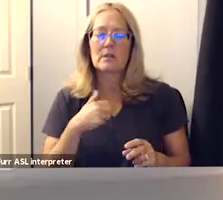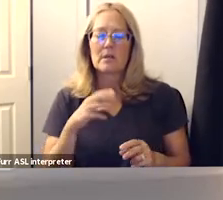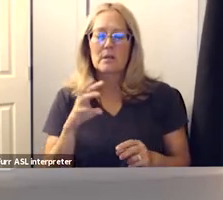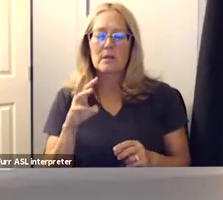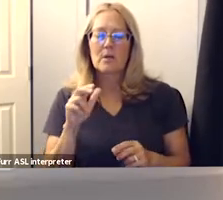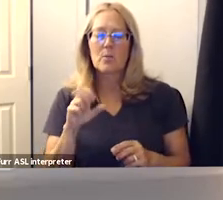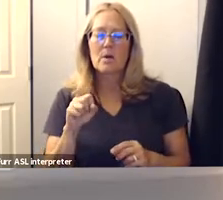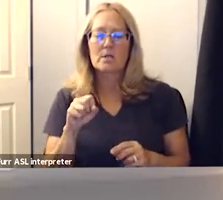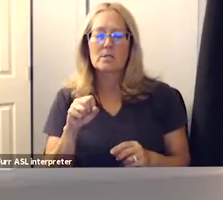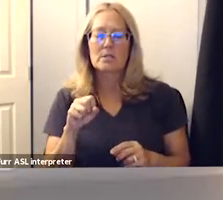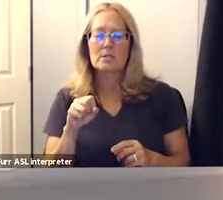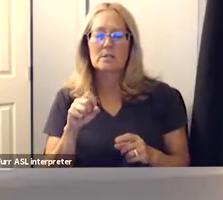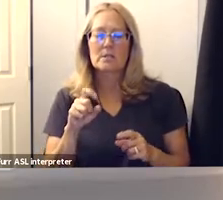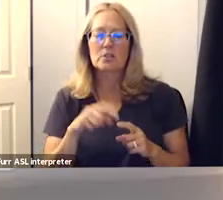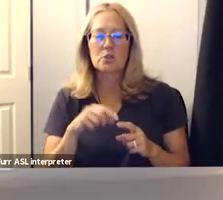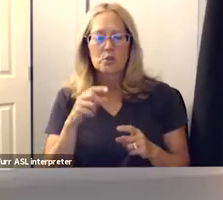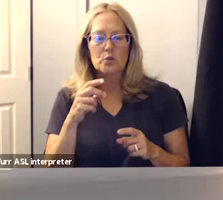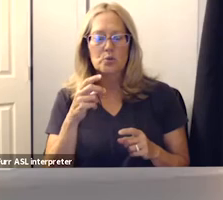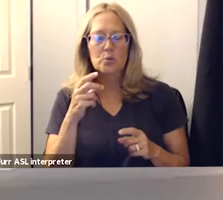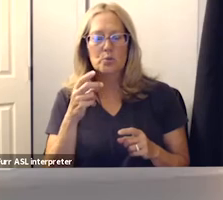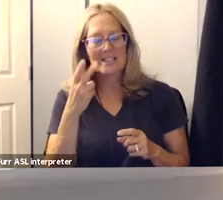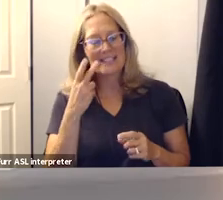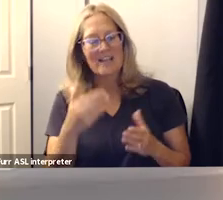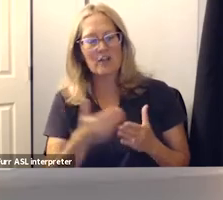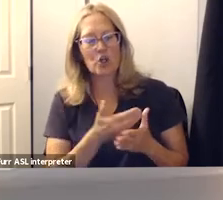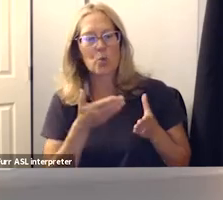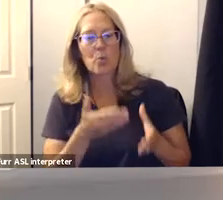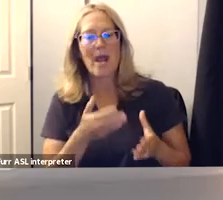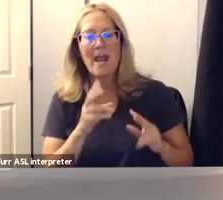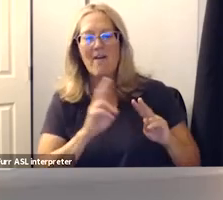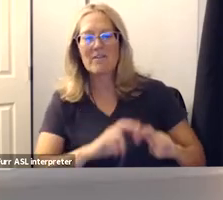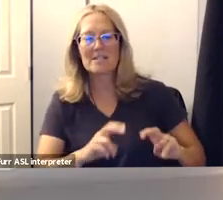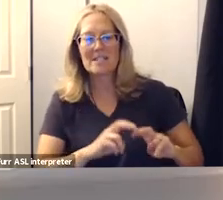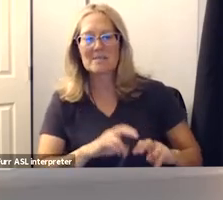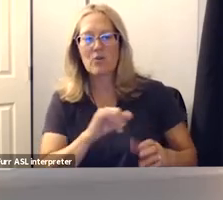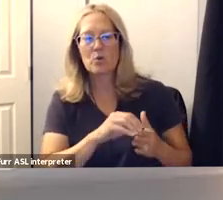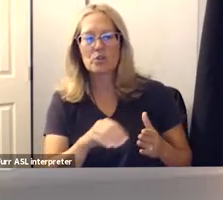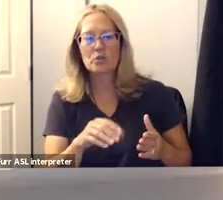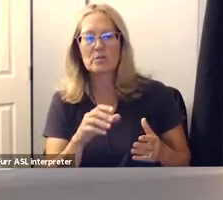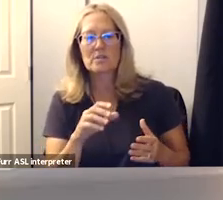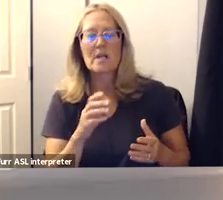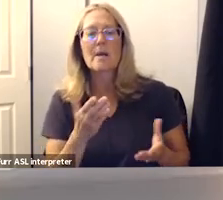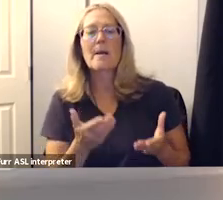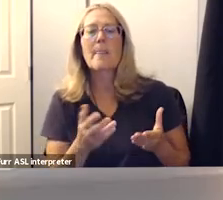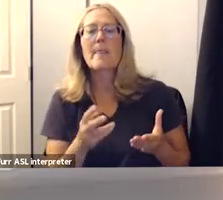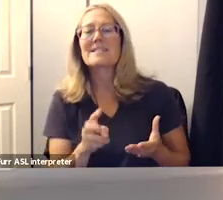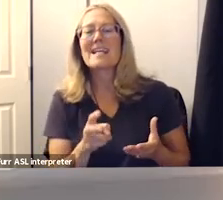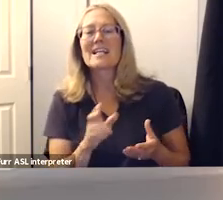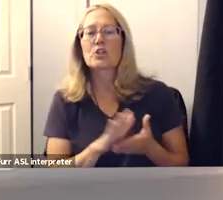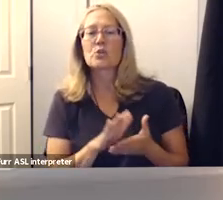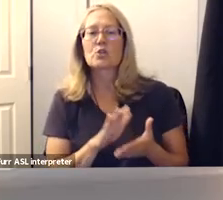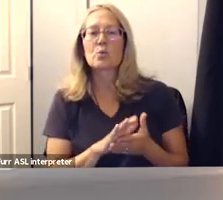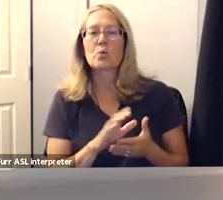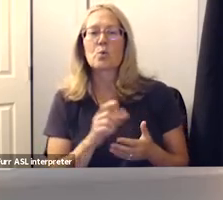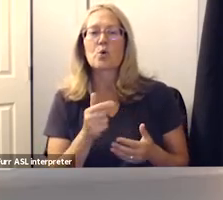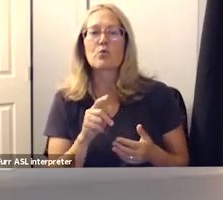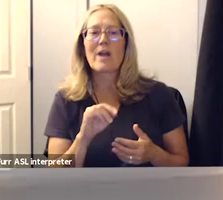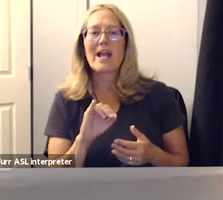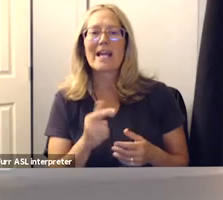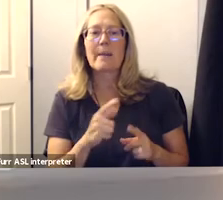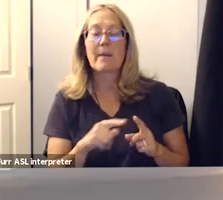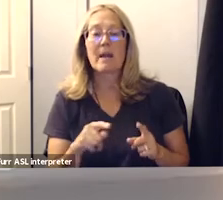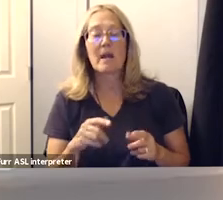see the new way of assessing the students that are probably in secondary school with grading but these younger